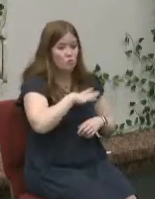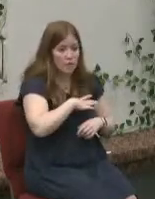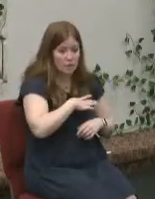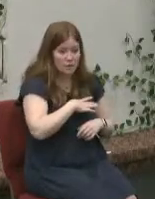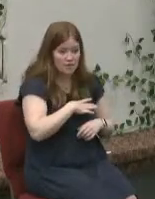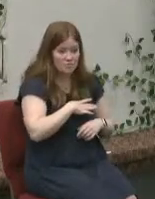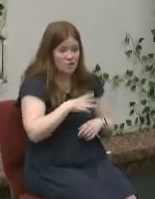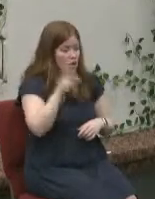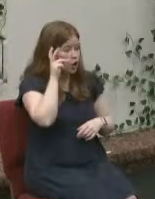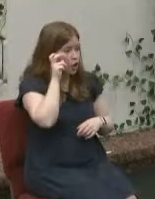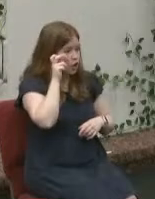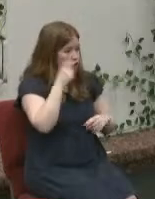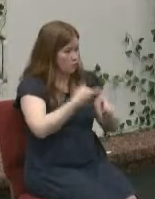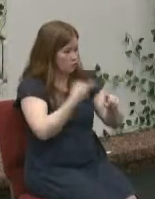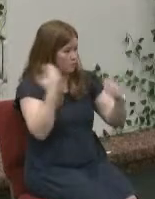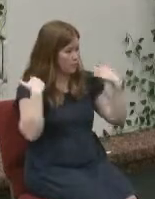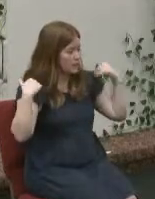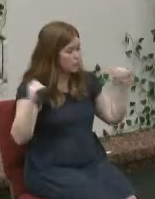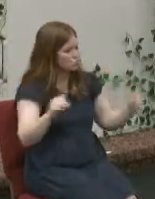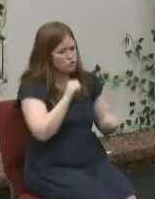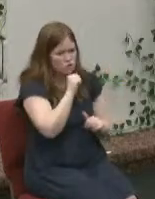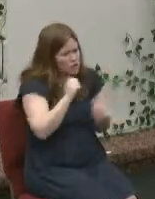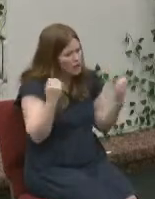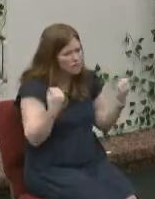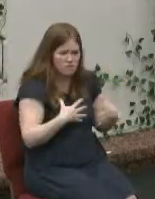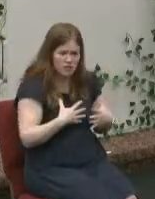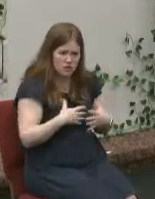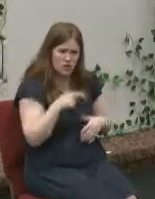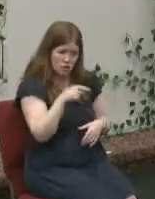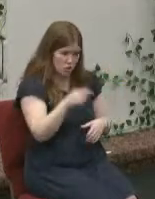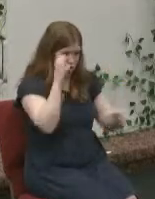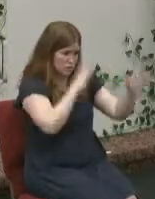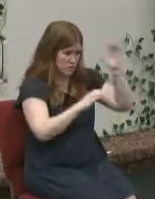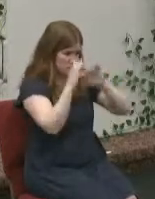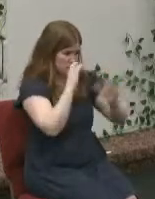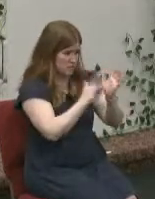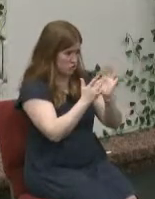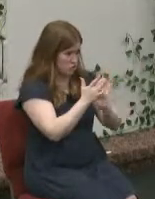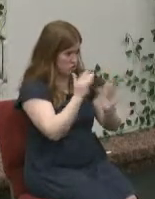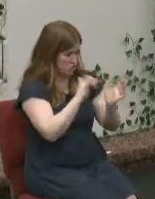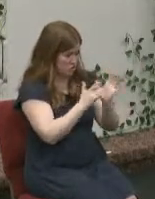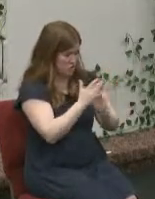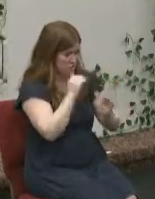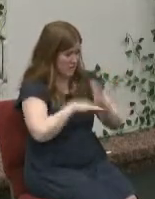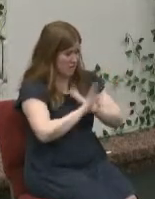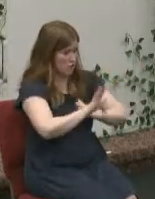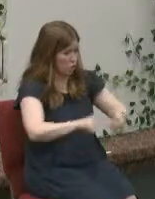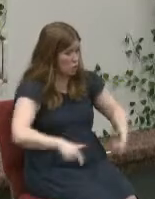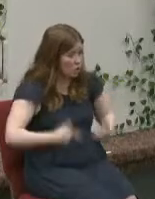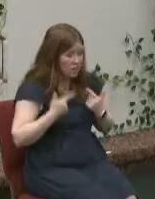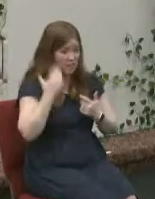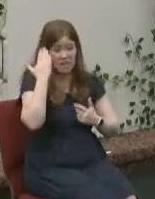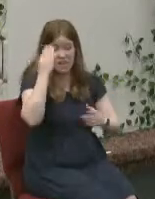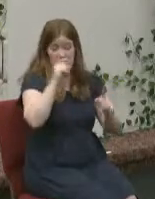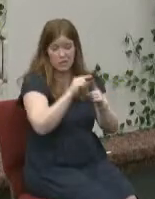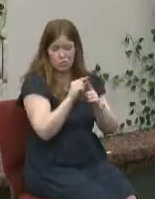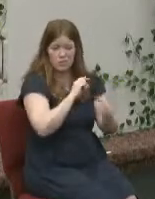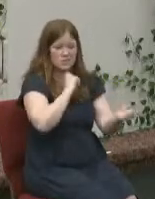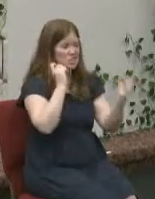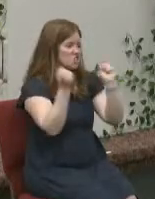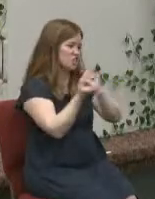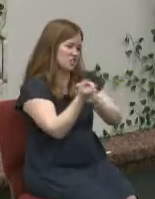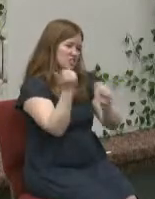afraid why the difference is because you're seeking jesus and having jesus in your life and having his words in your life changes everything